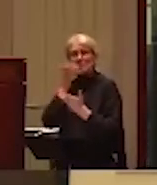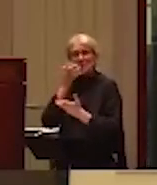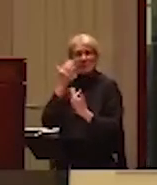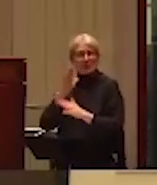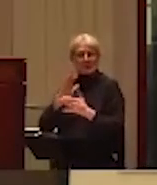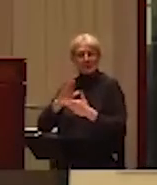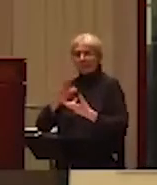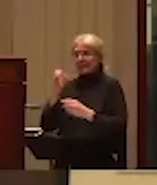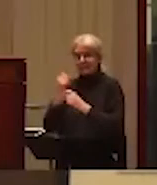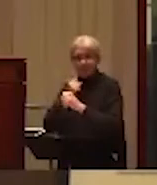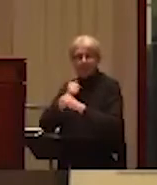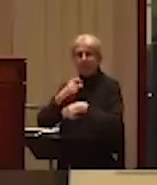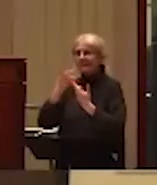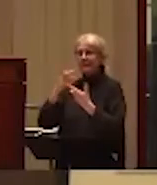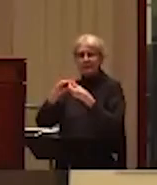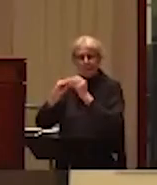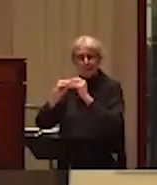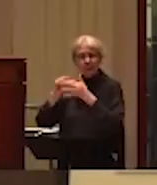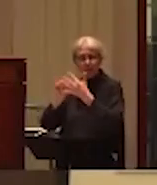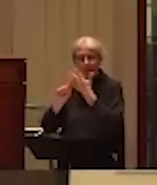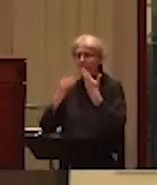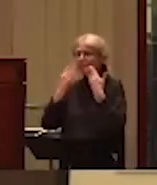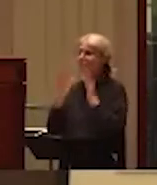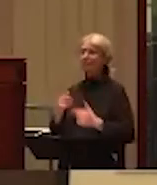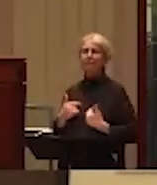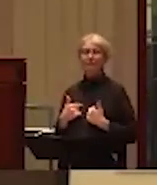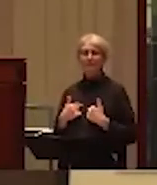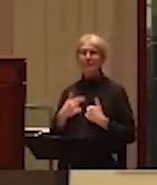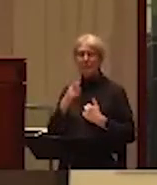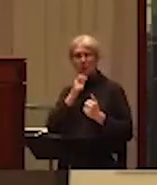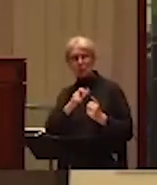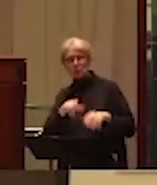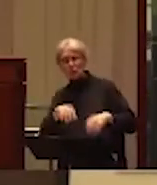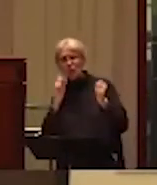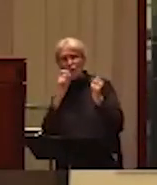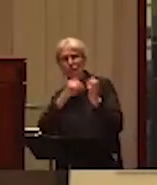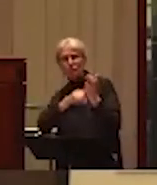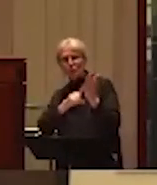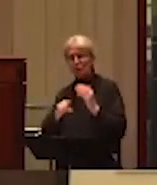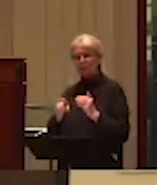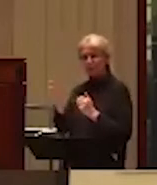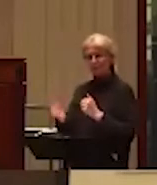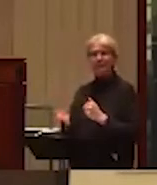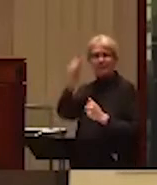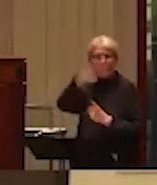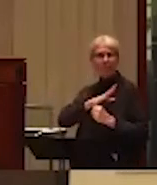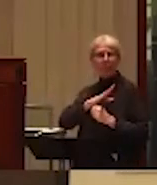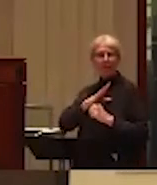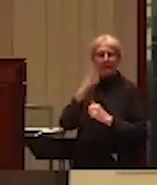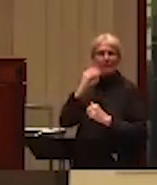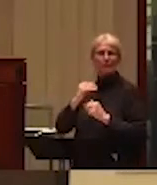that are researching this because I normally speak about murdered and missing women, but